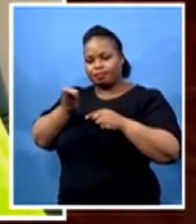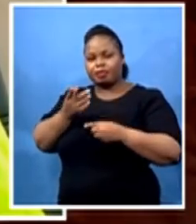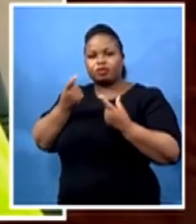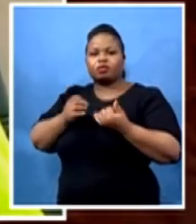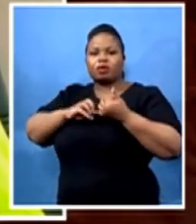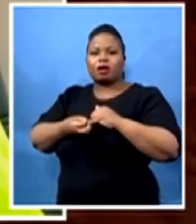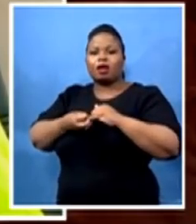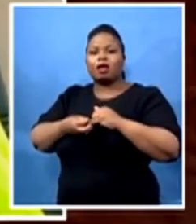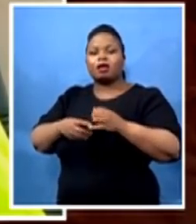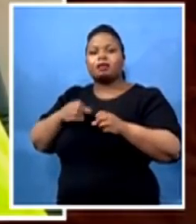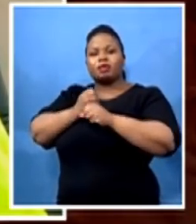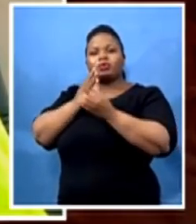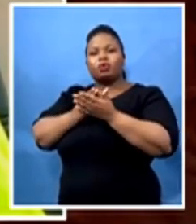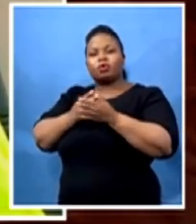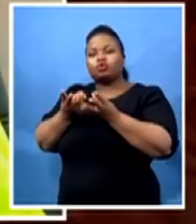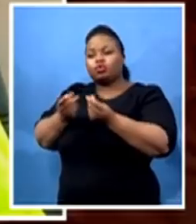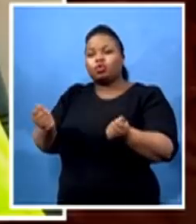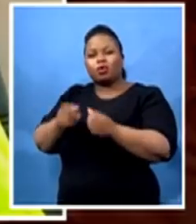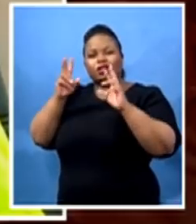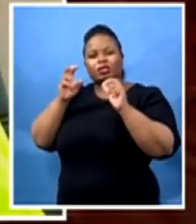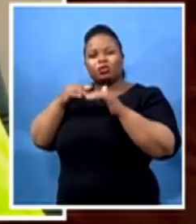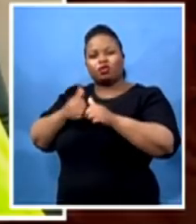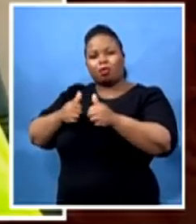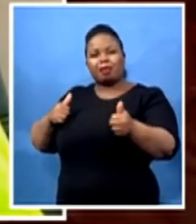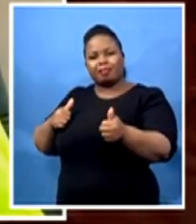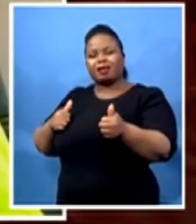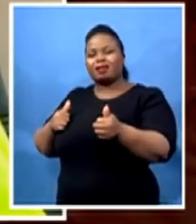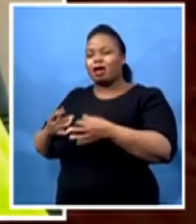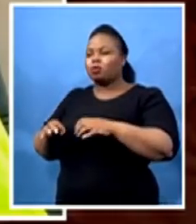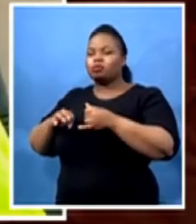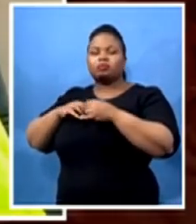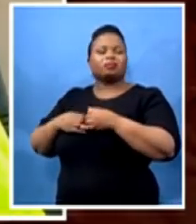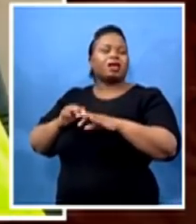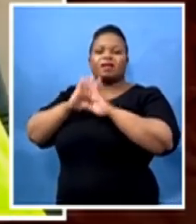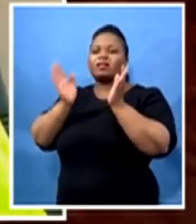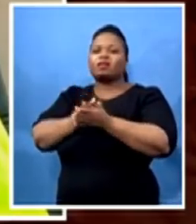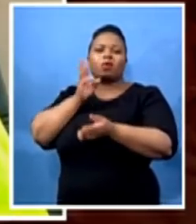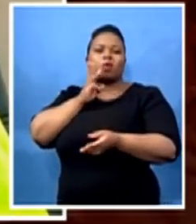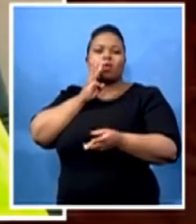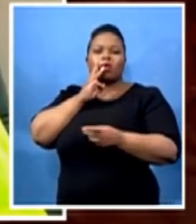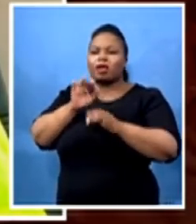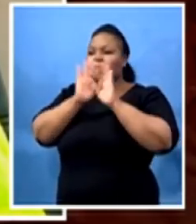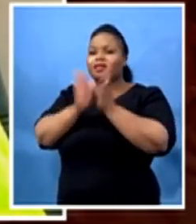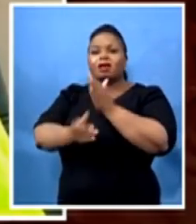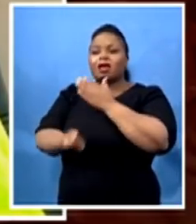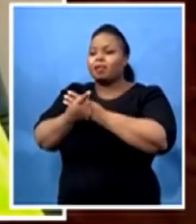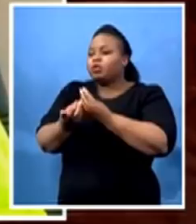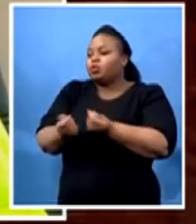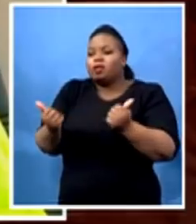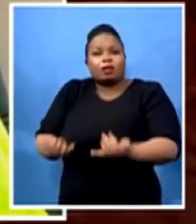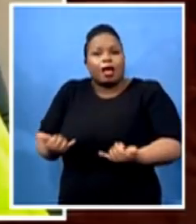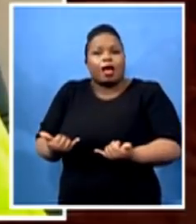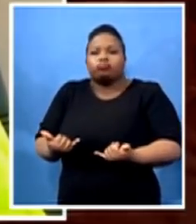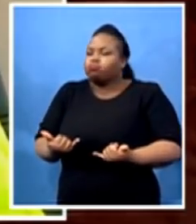which would not happen overnight, issues of water supply would happen overnight. But we are saying, where we can,